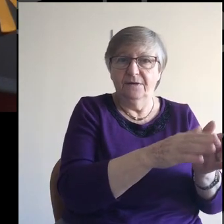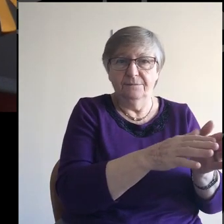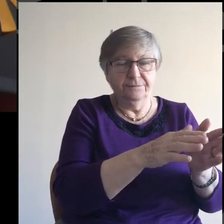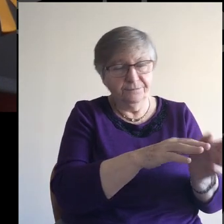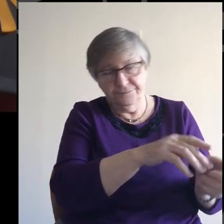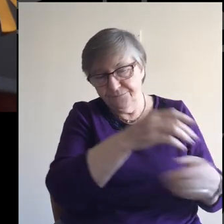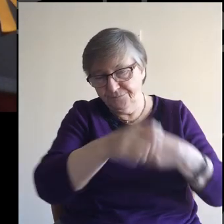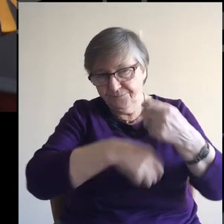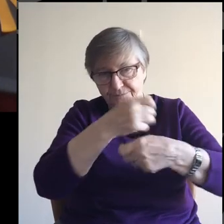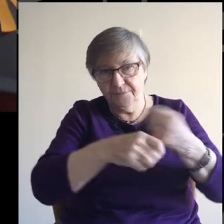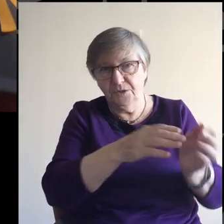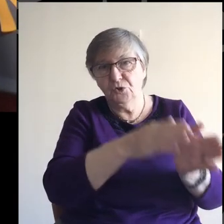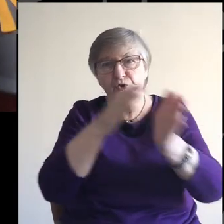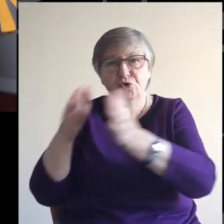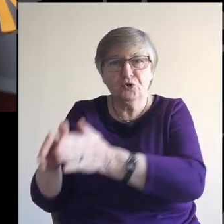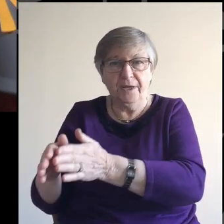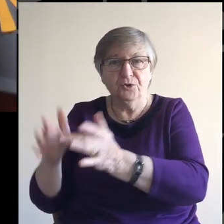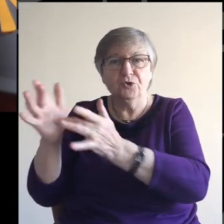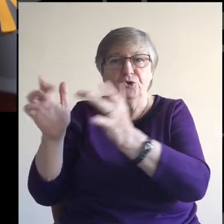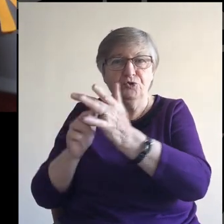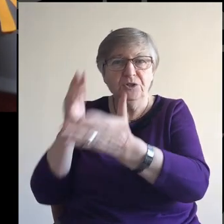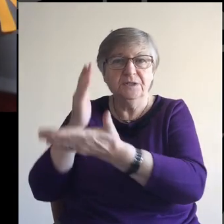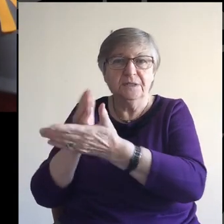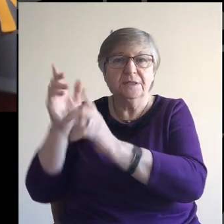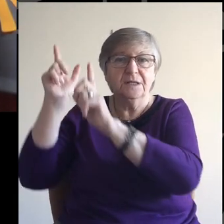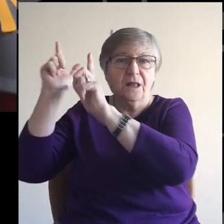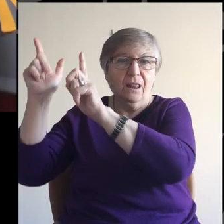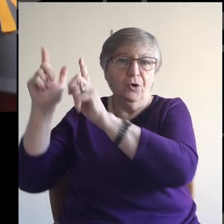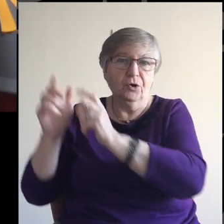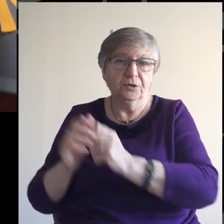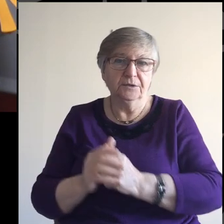as it seemed best to him, it is now saying Jesus is Lord.